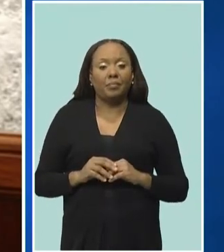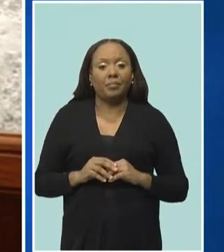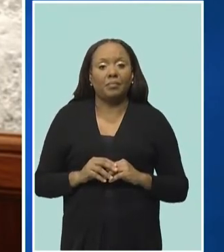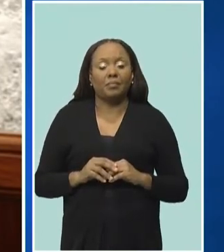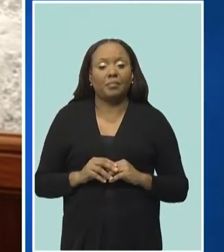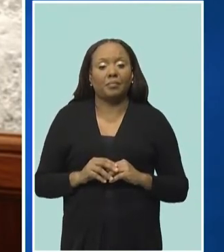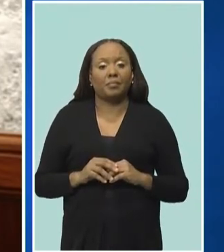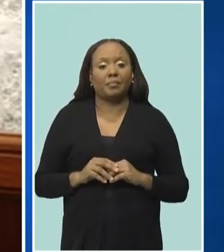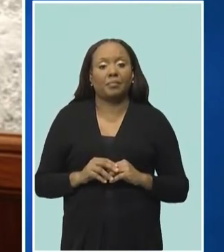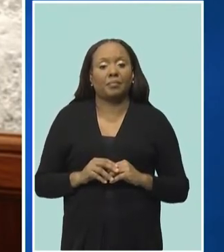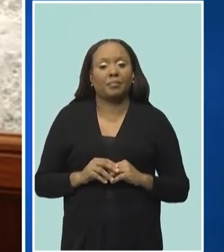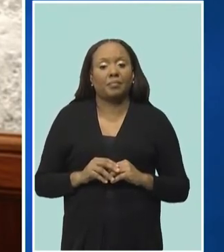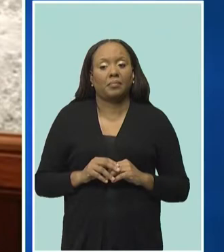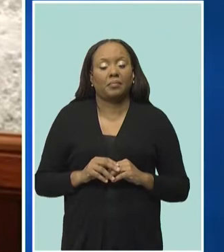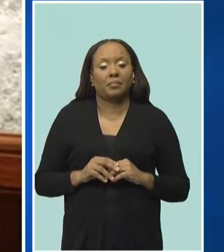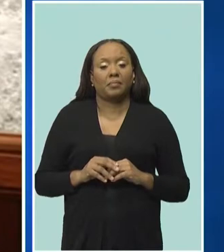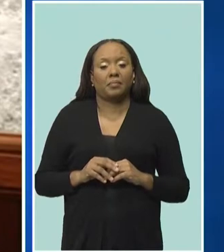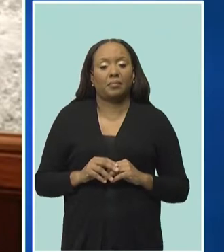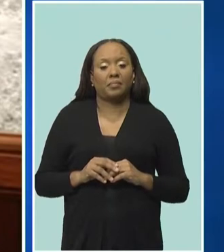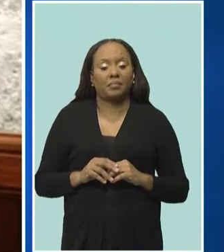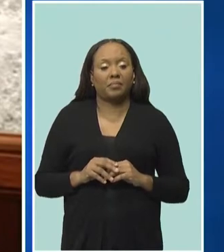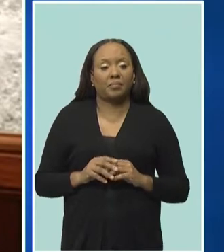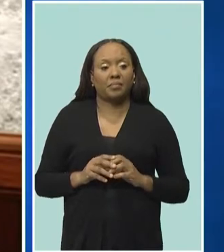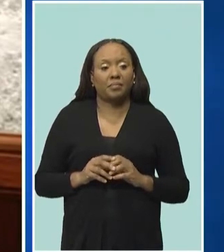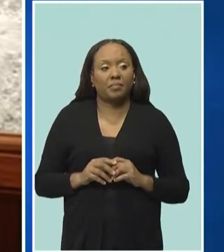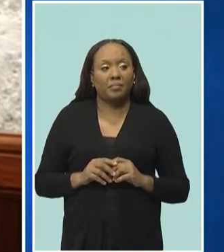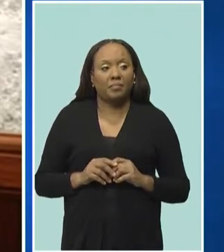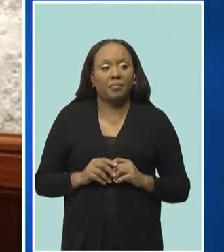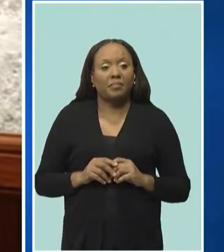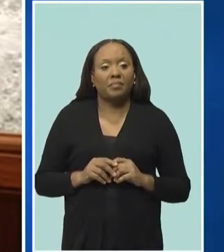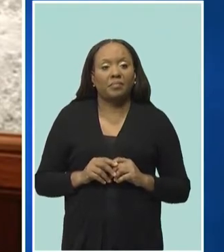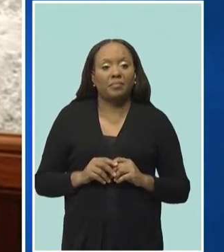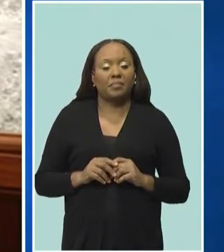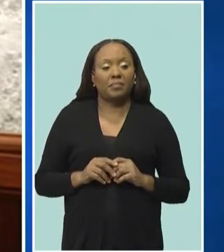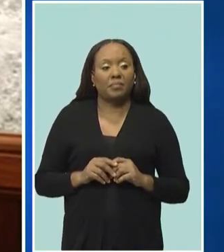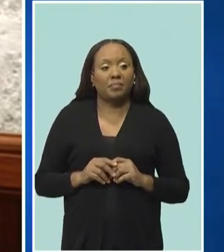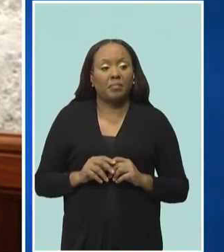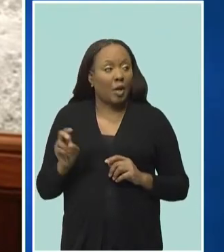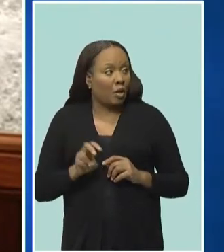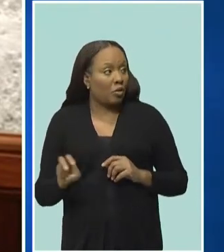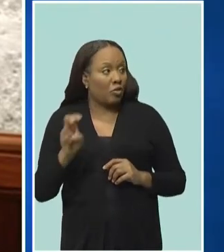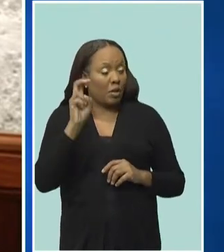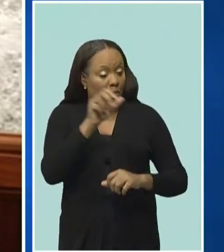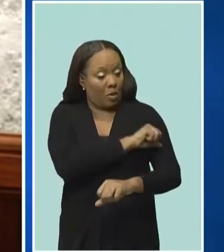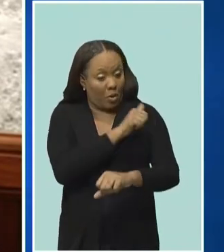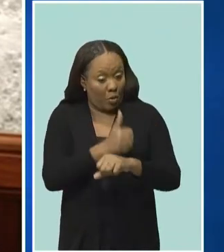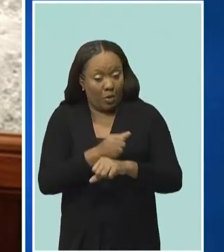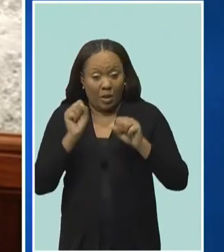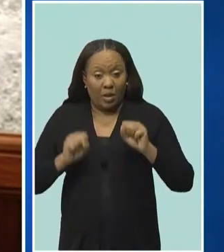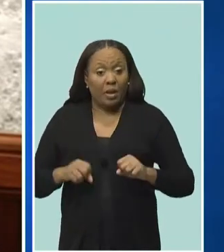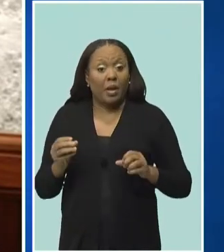transport authority issue the permit, but the